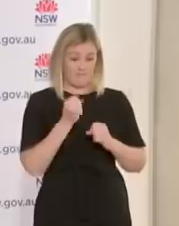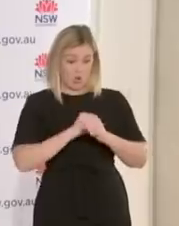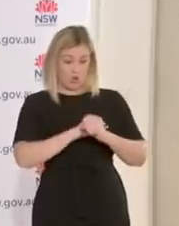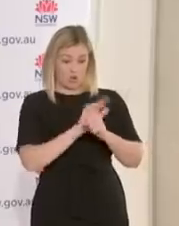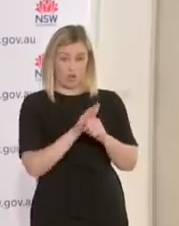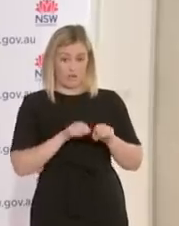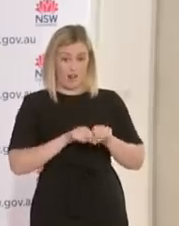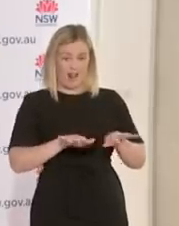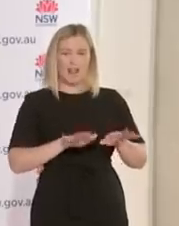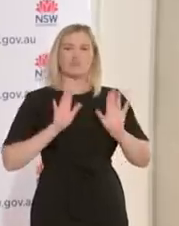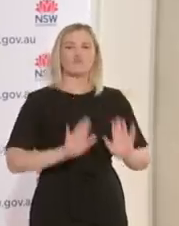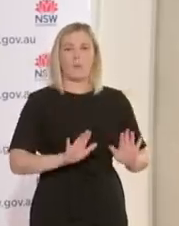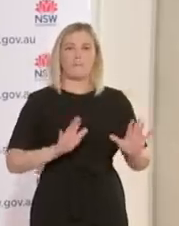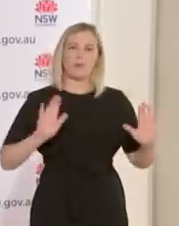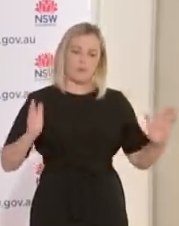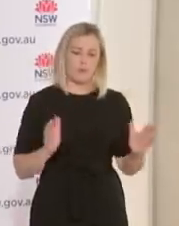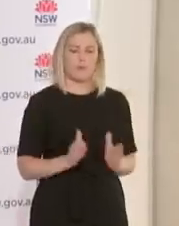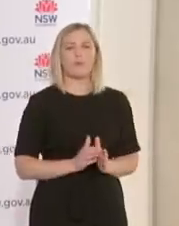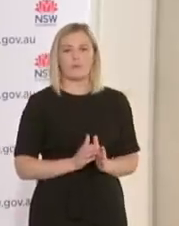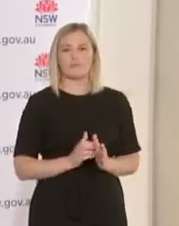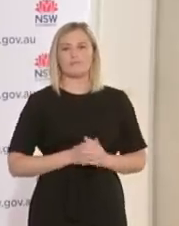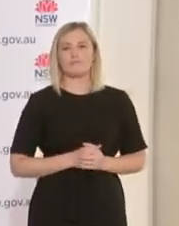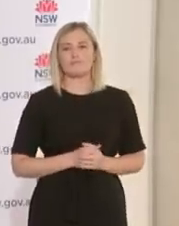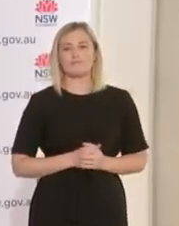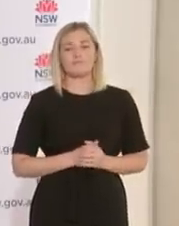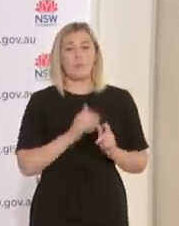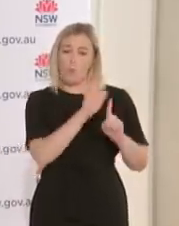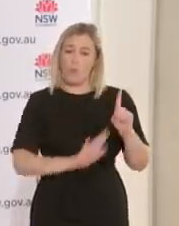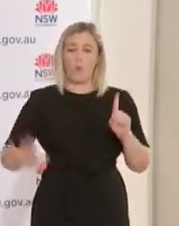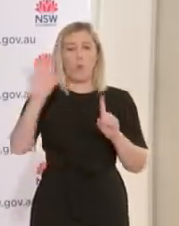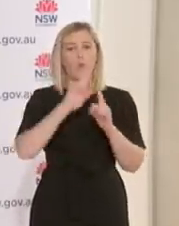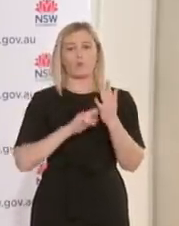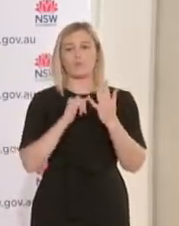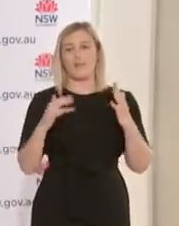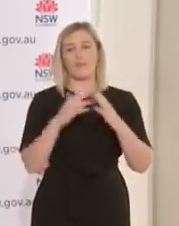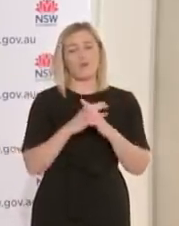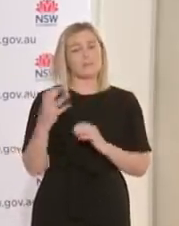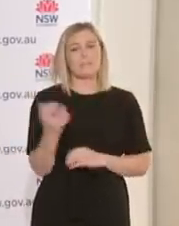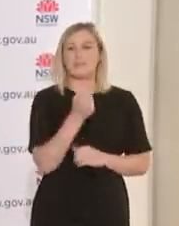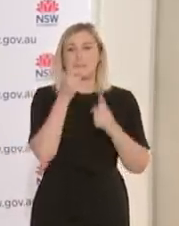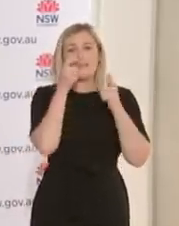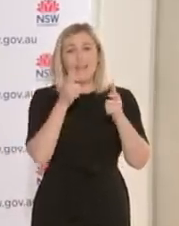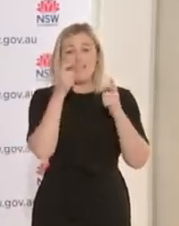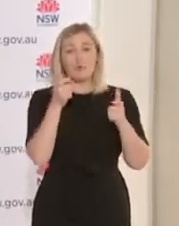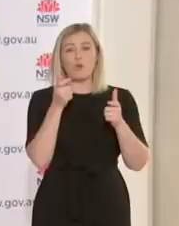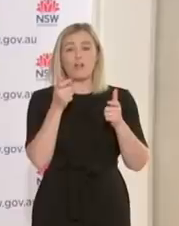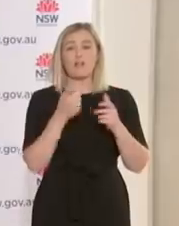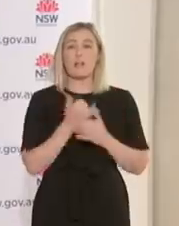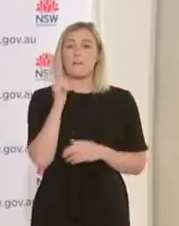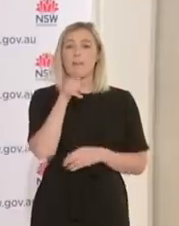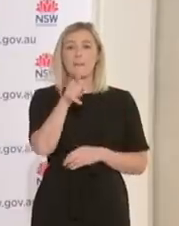But across the state, you need to be vigilant. We cannot be complacent anywhere. We are seeing also case numbers increase in Central Coast